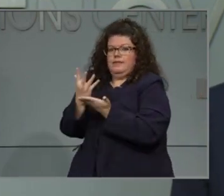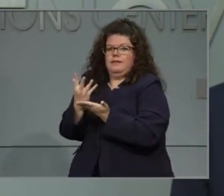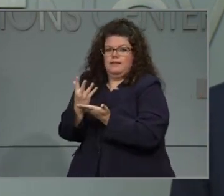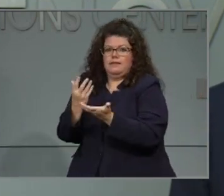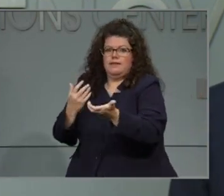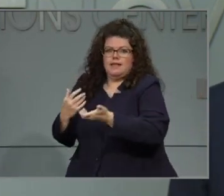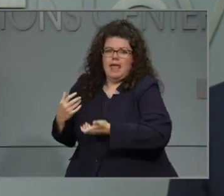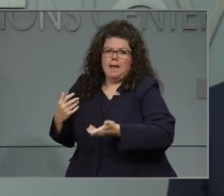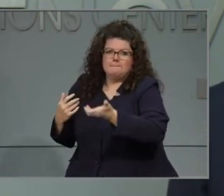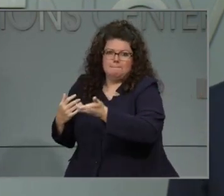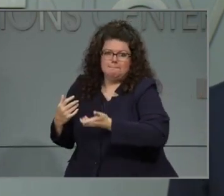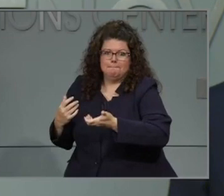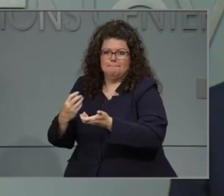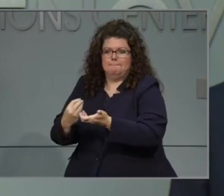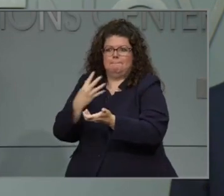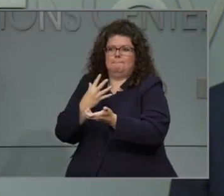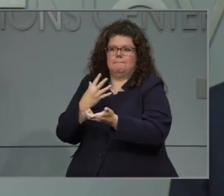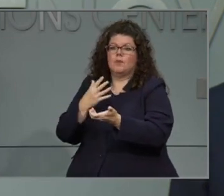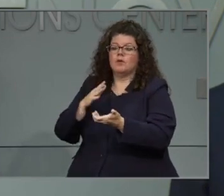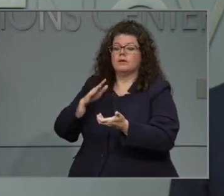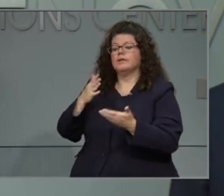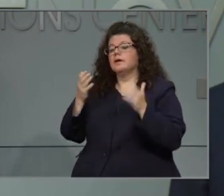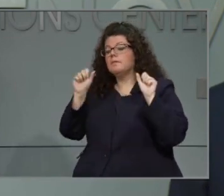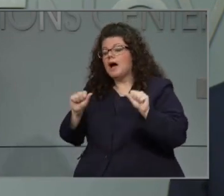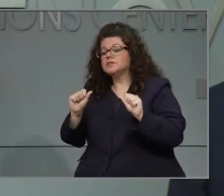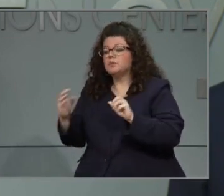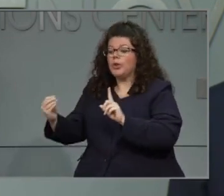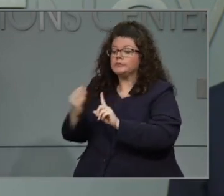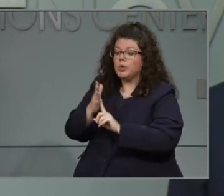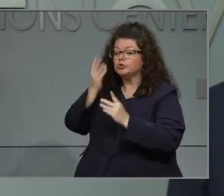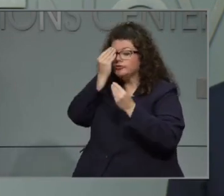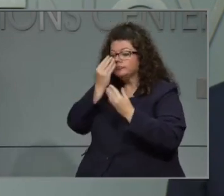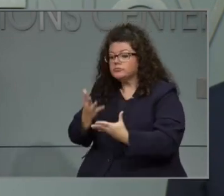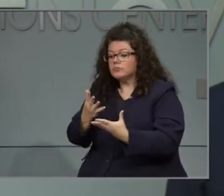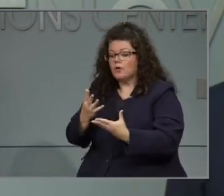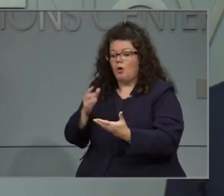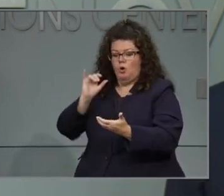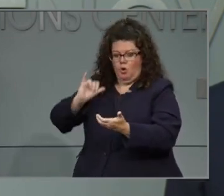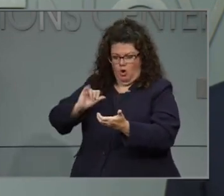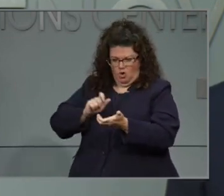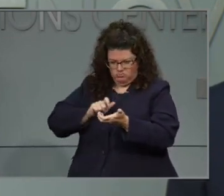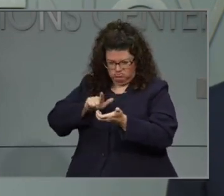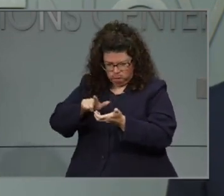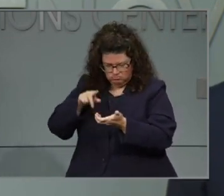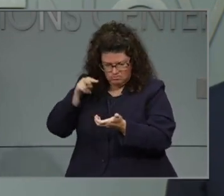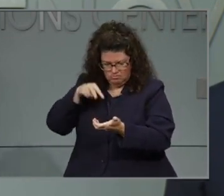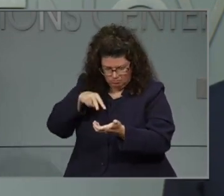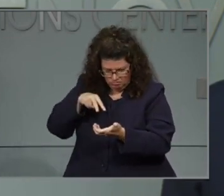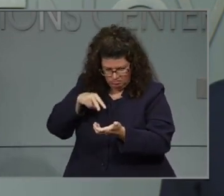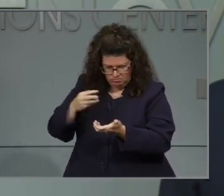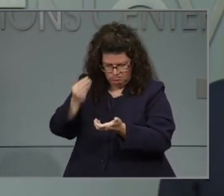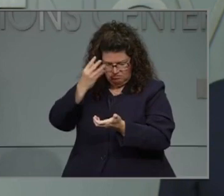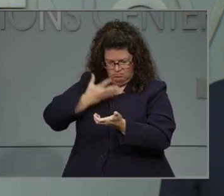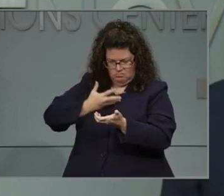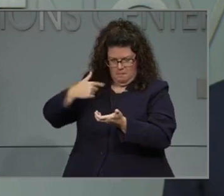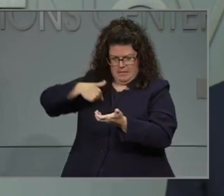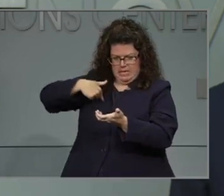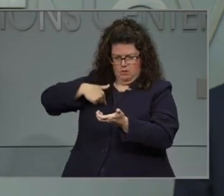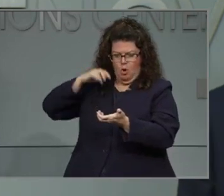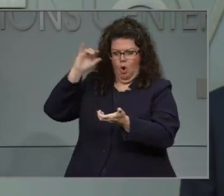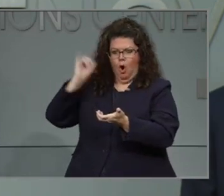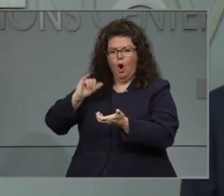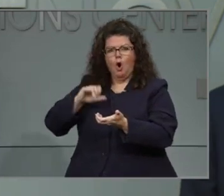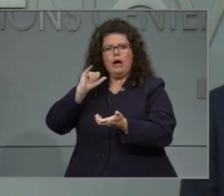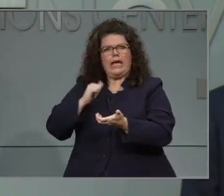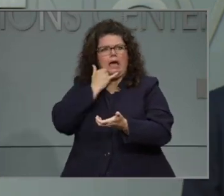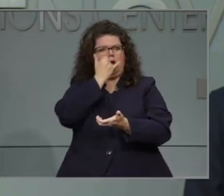get in touch with their cases. We would just have this app that would allow you to know right away if you've been exposed. So it's something that is new,